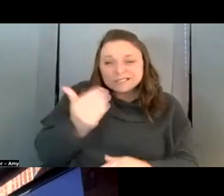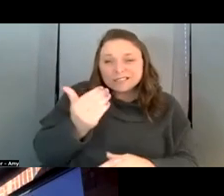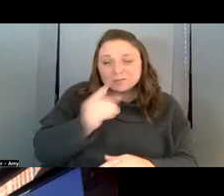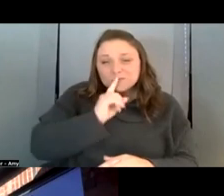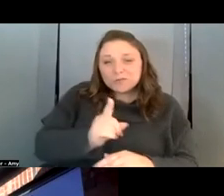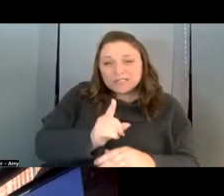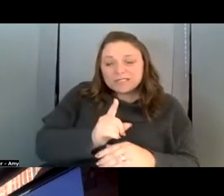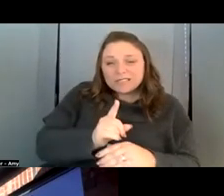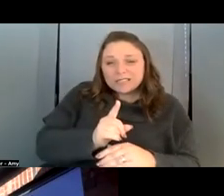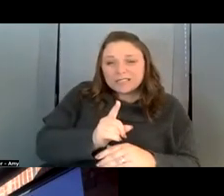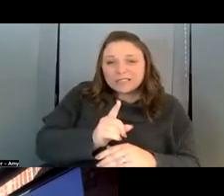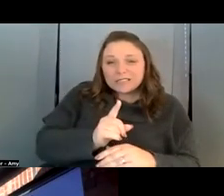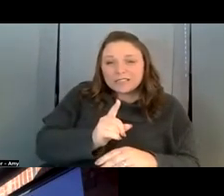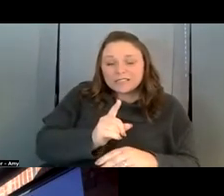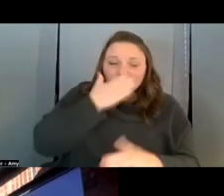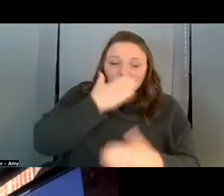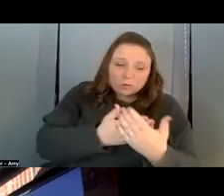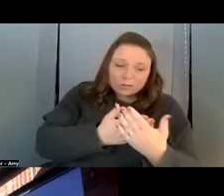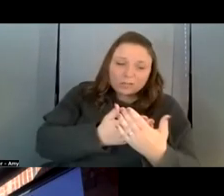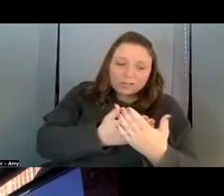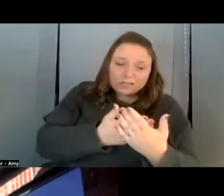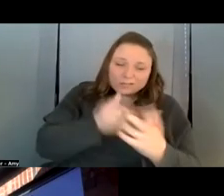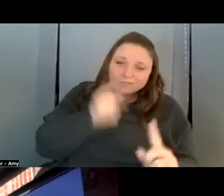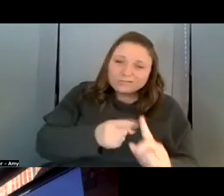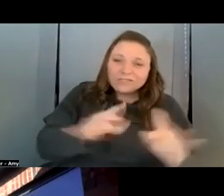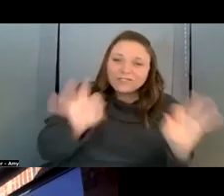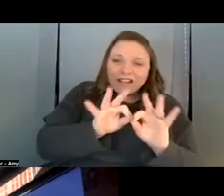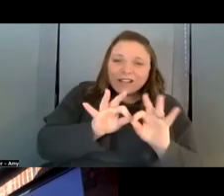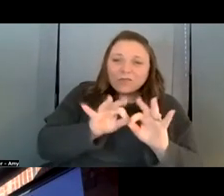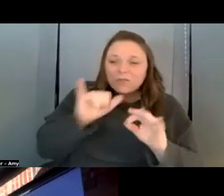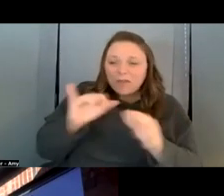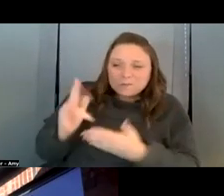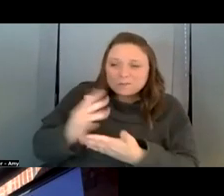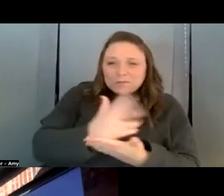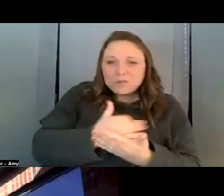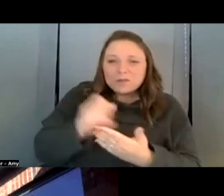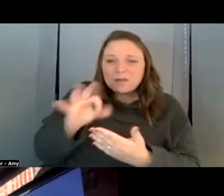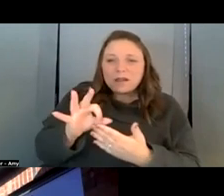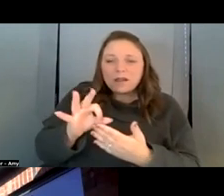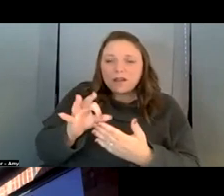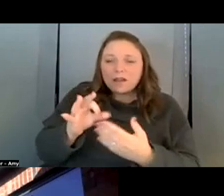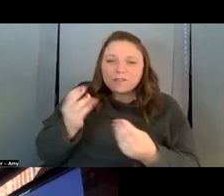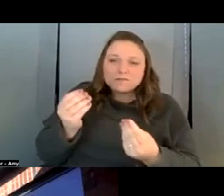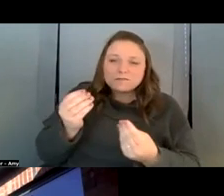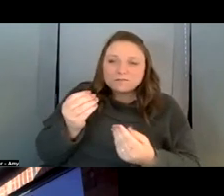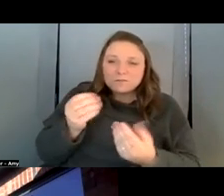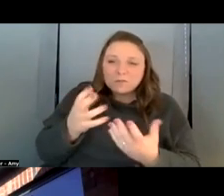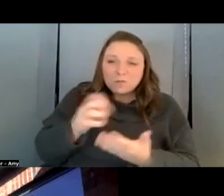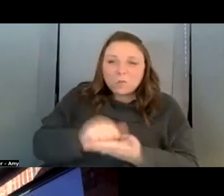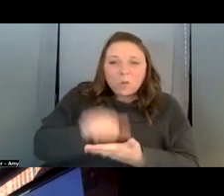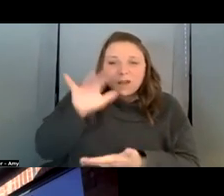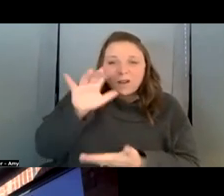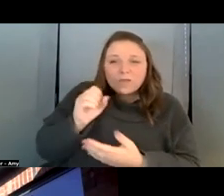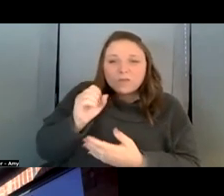locus of value than say the accumulation of material wealth um or you know